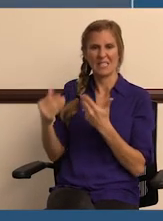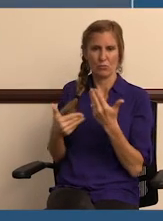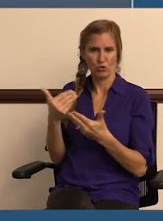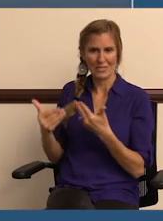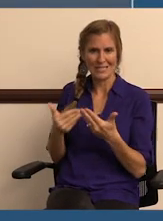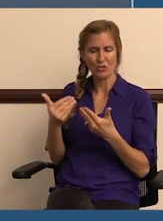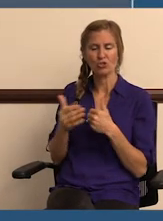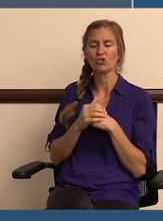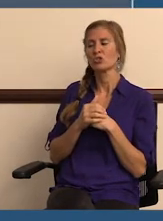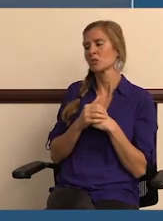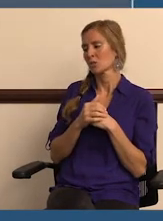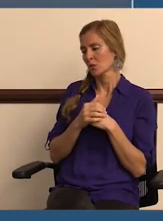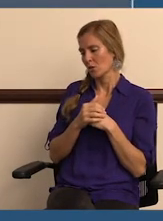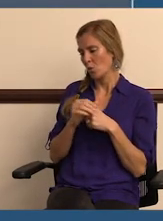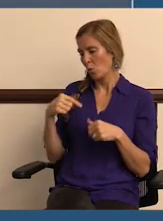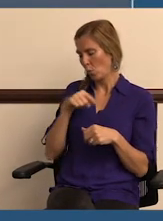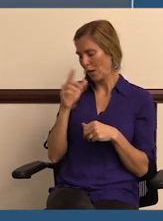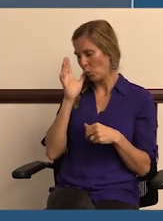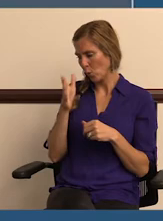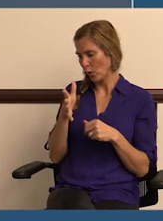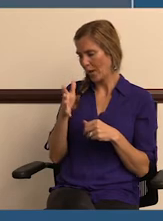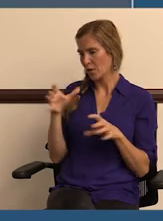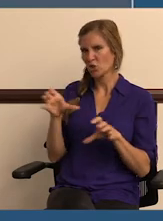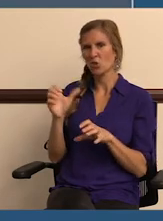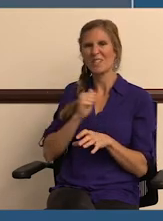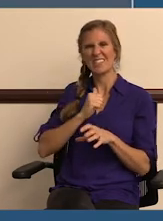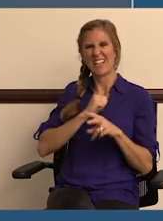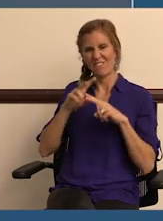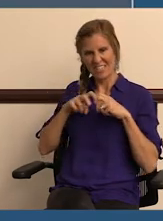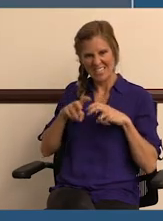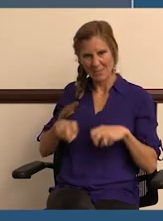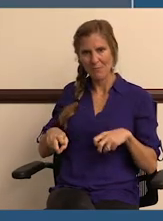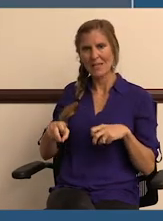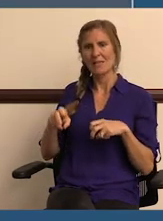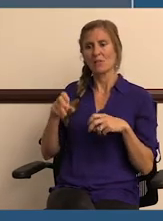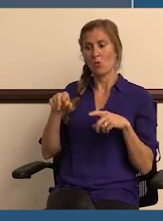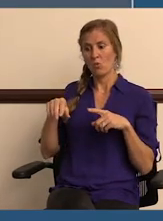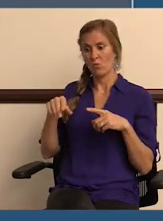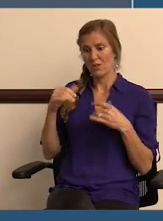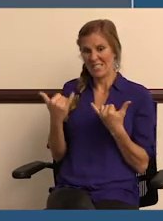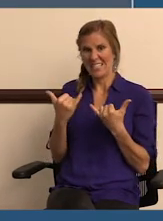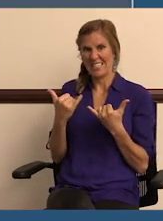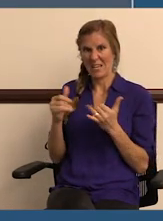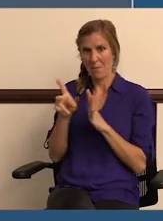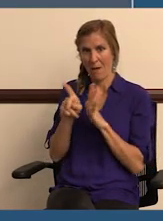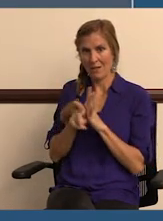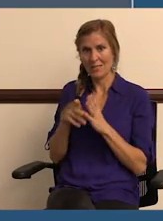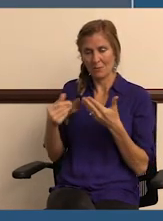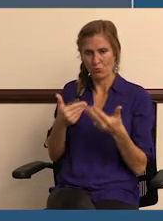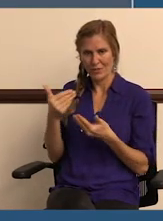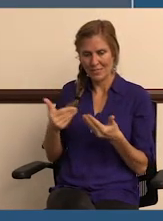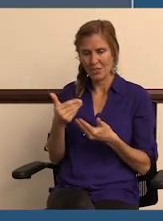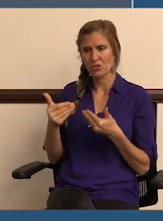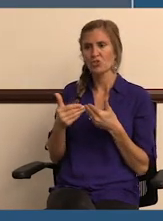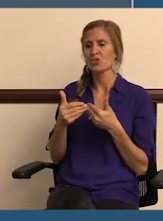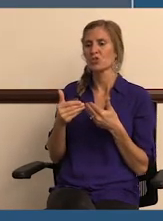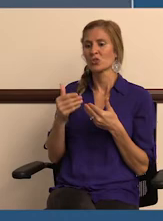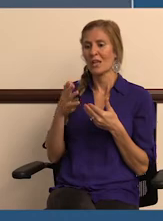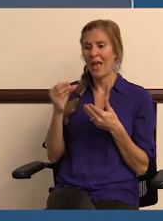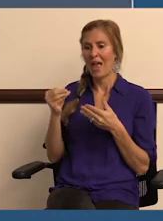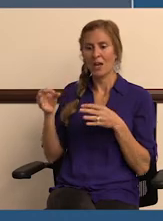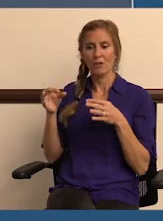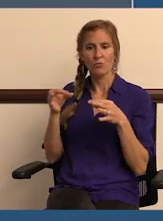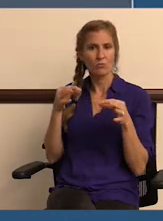improve our policies and procedures. What we're going to do is do a self-assessment of our existing policies and procedures